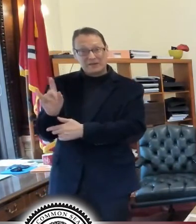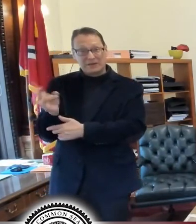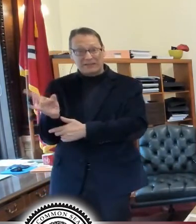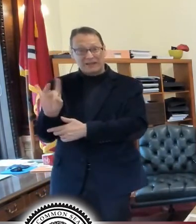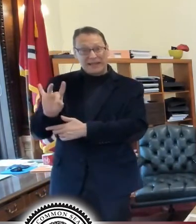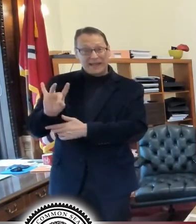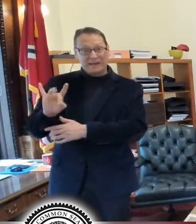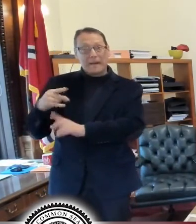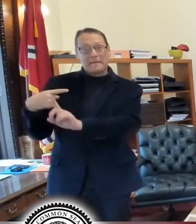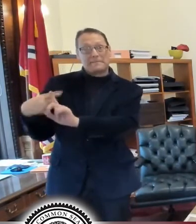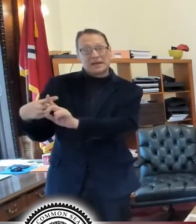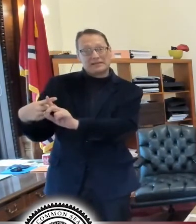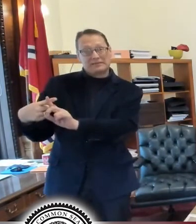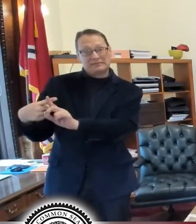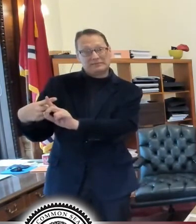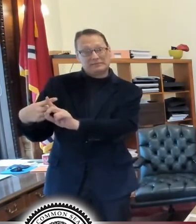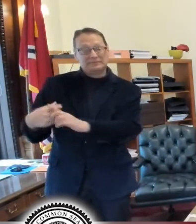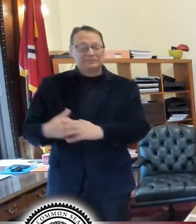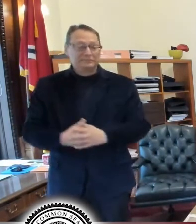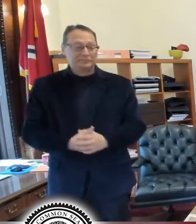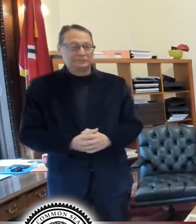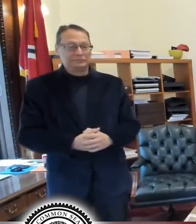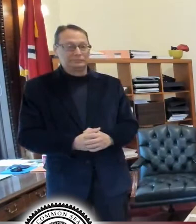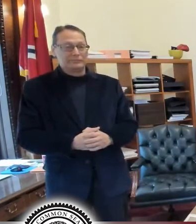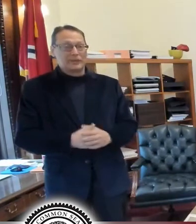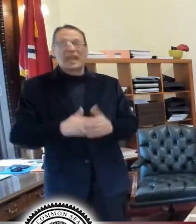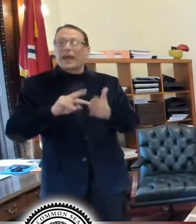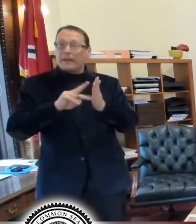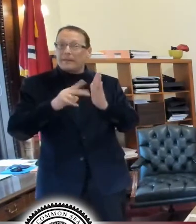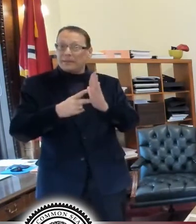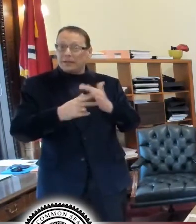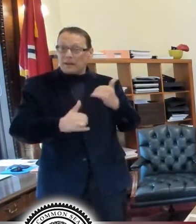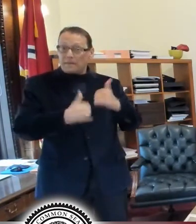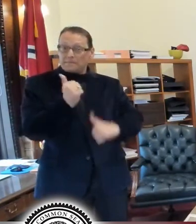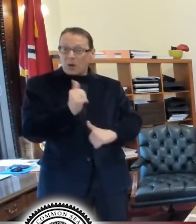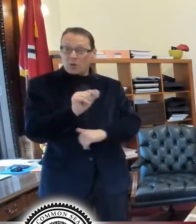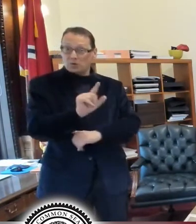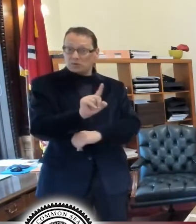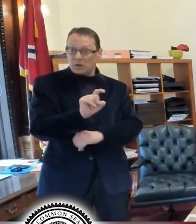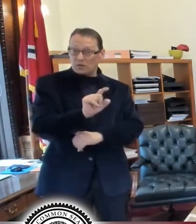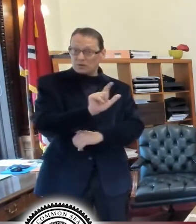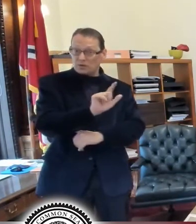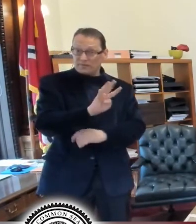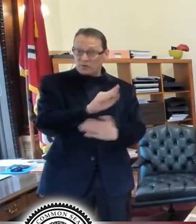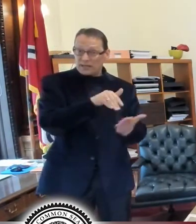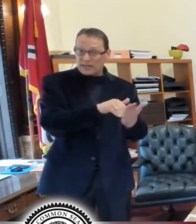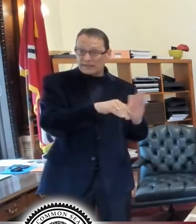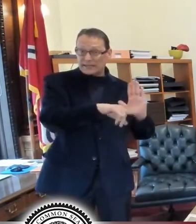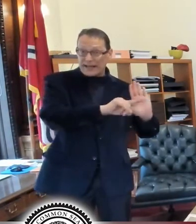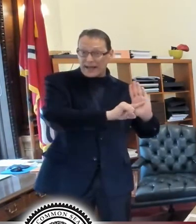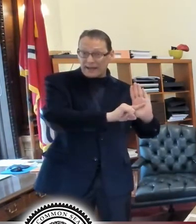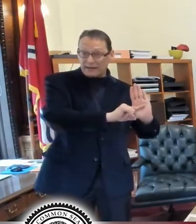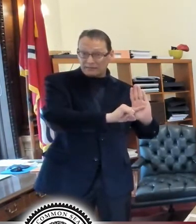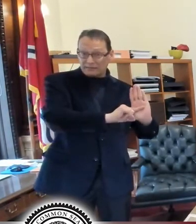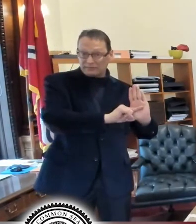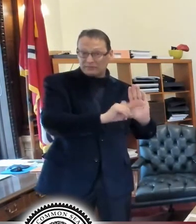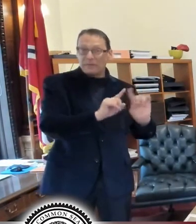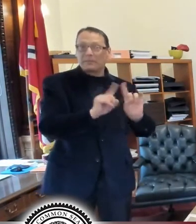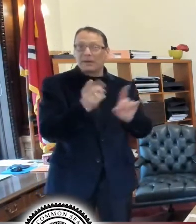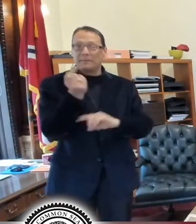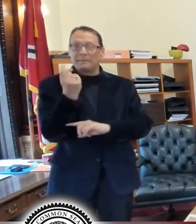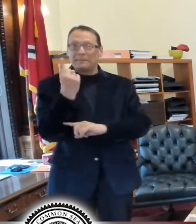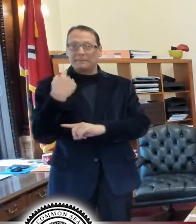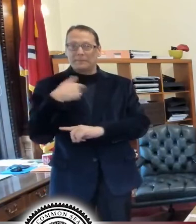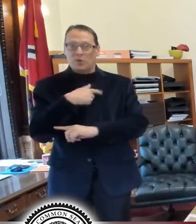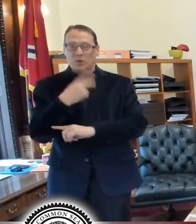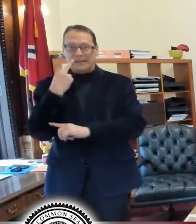positive. Now that means most of the cases 124,000 of them were negative, but we are seeing